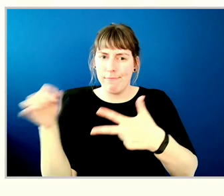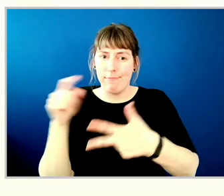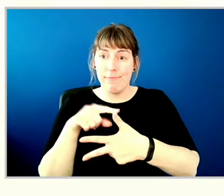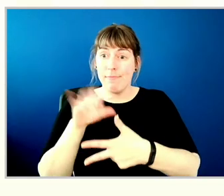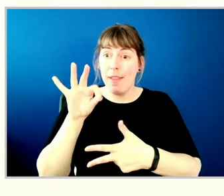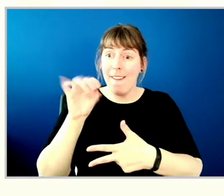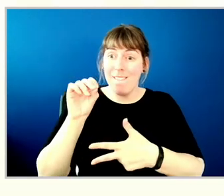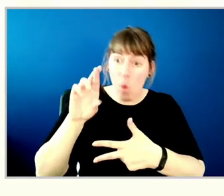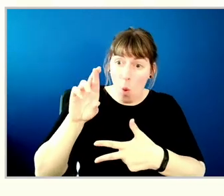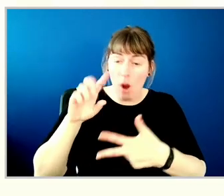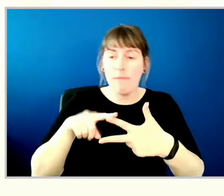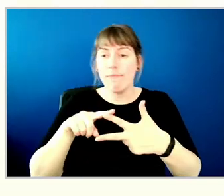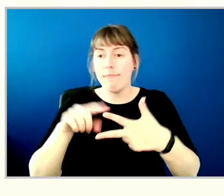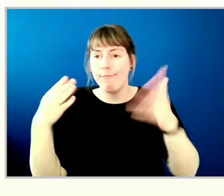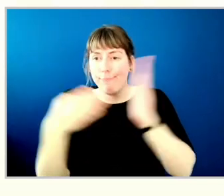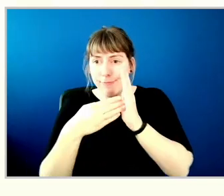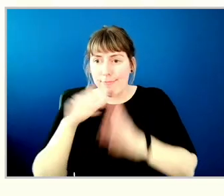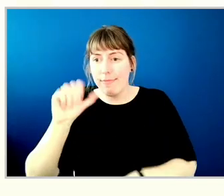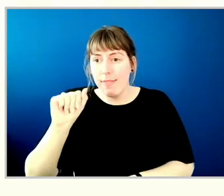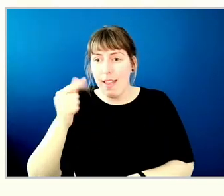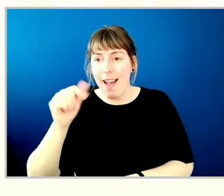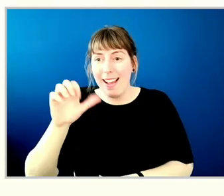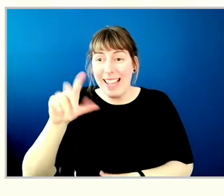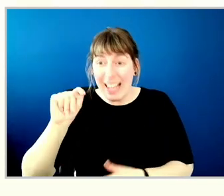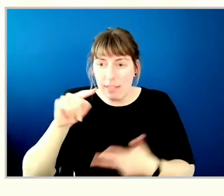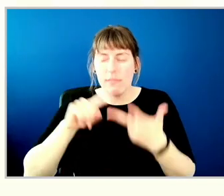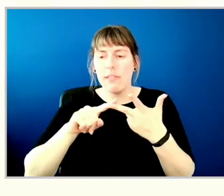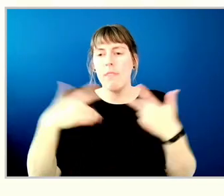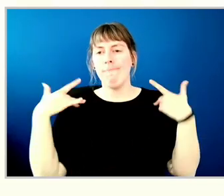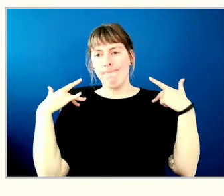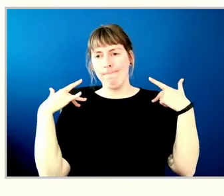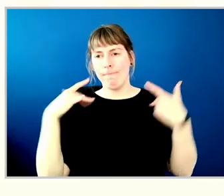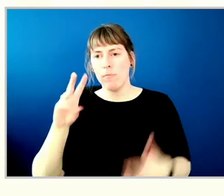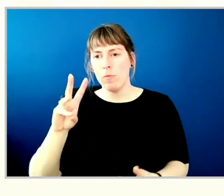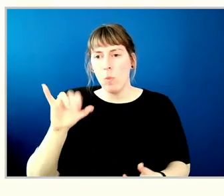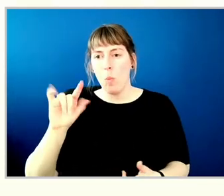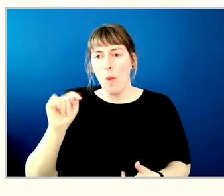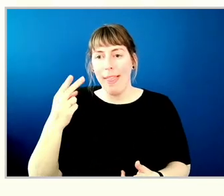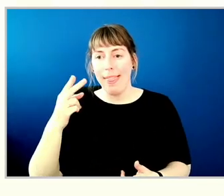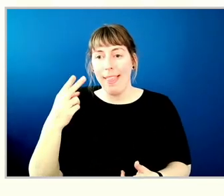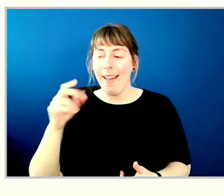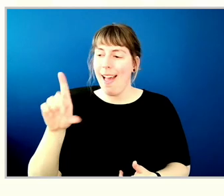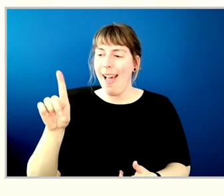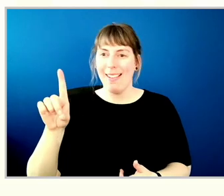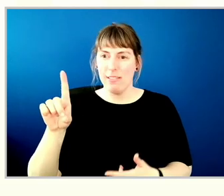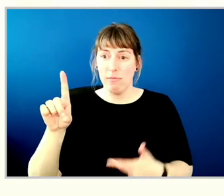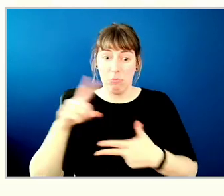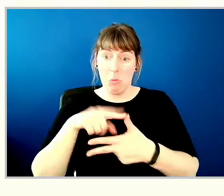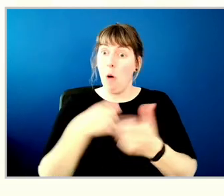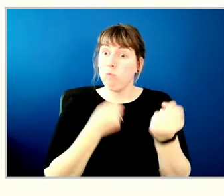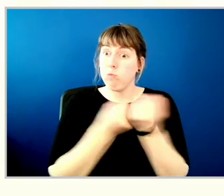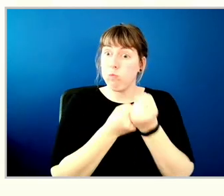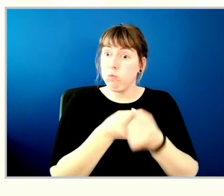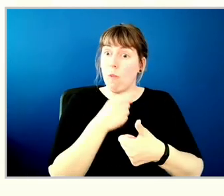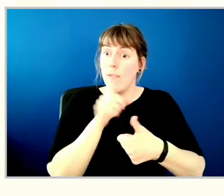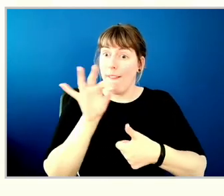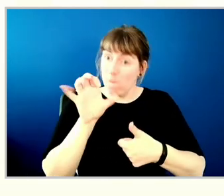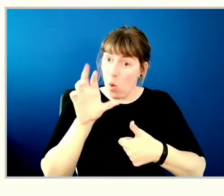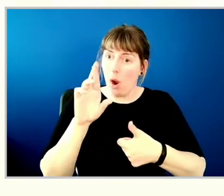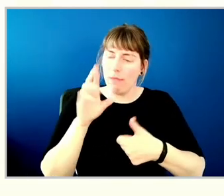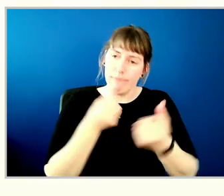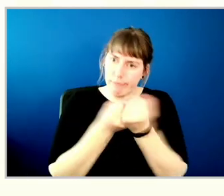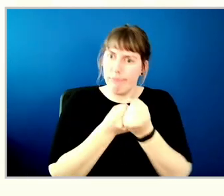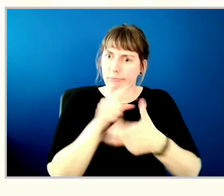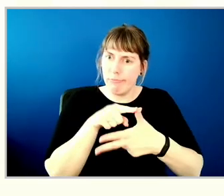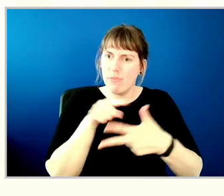for, against, and withheld. When you wish to vote in favor of a resolution, press four. If you're